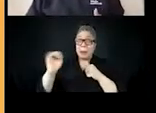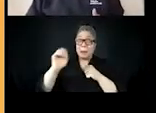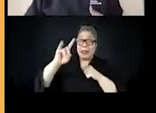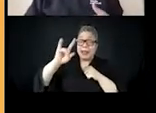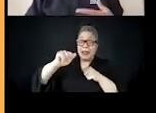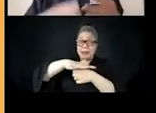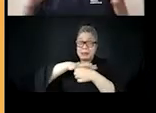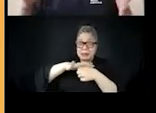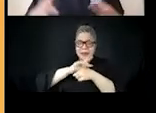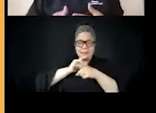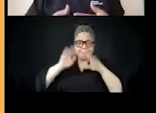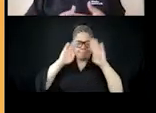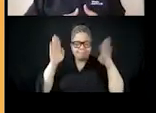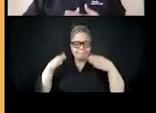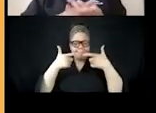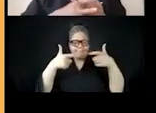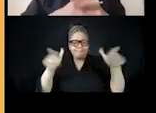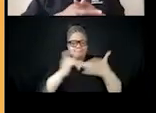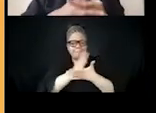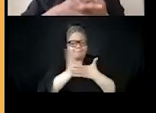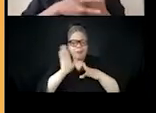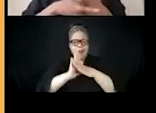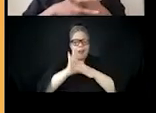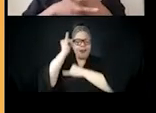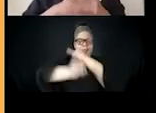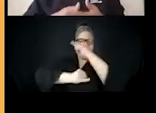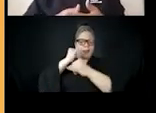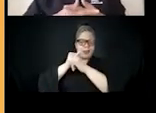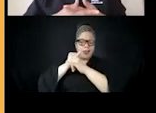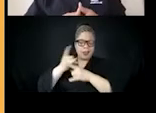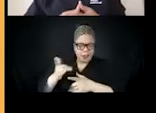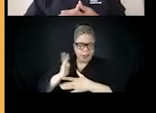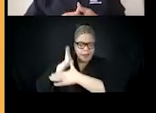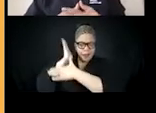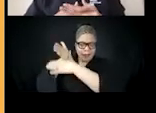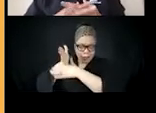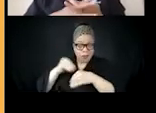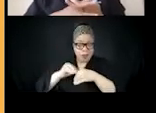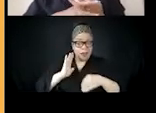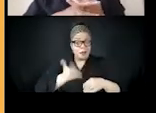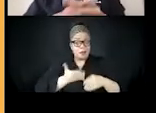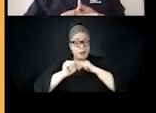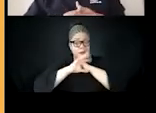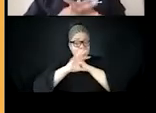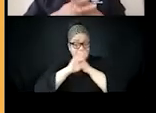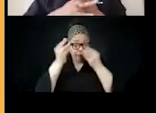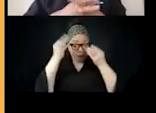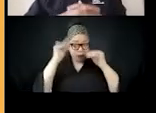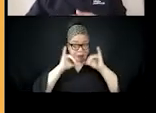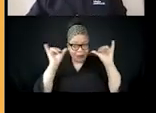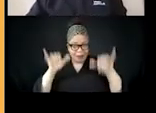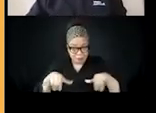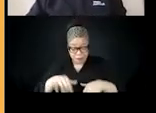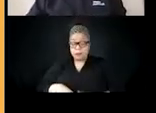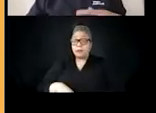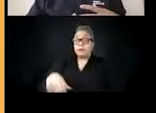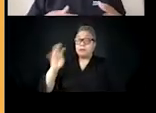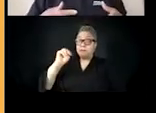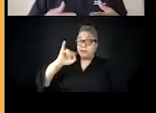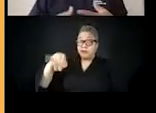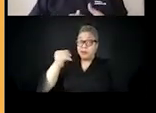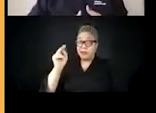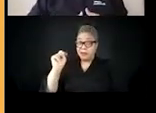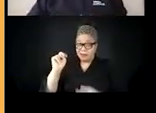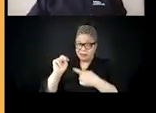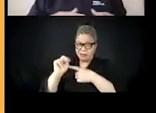media justice has really been like laser focused on, you know, homegrown aspects of, uh, disinformation campaigners who've really